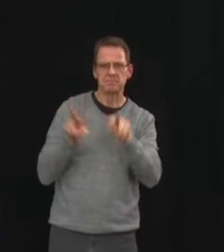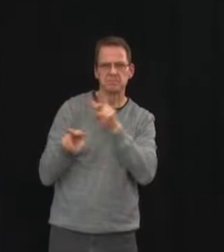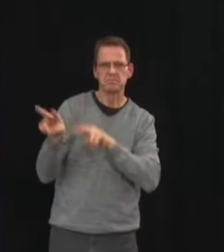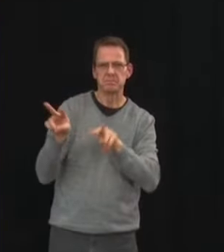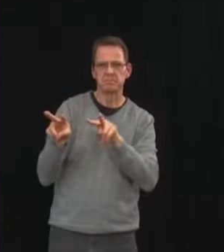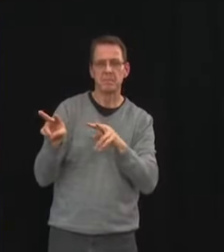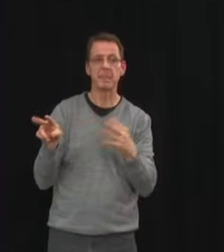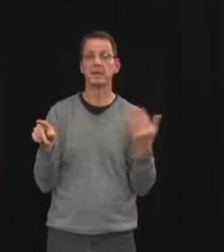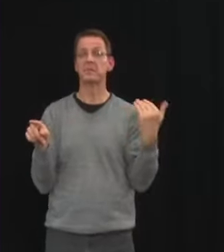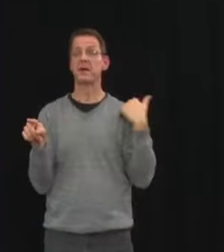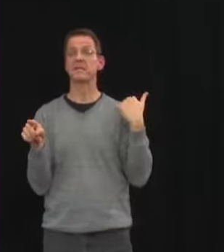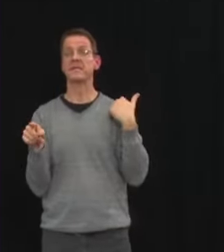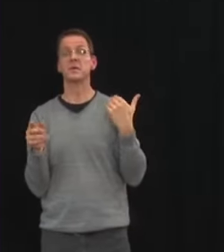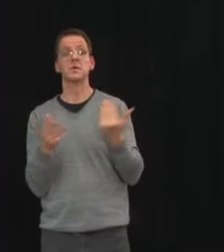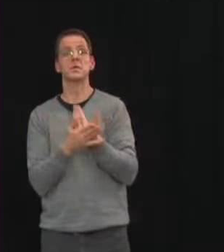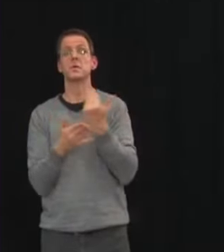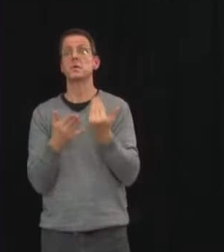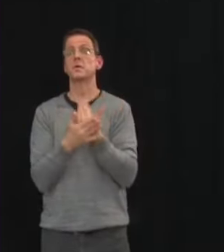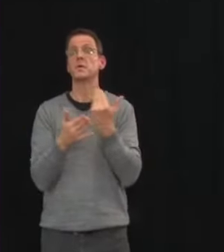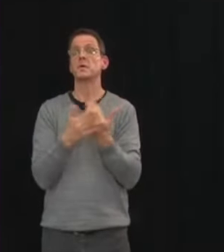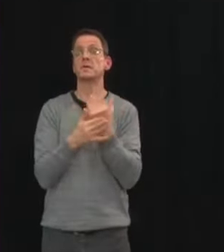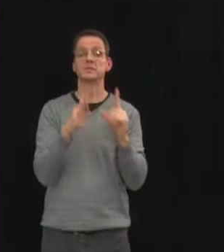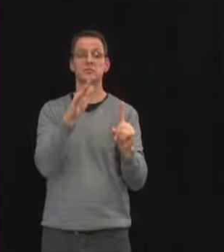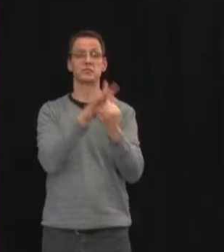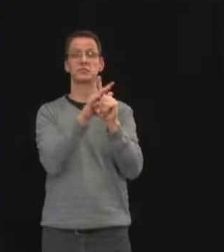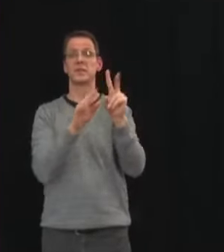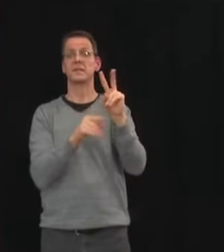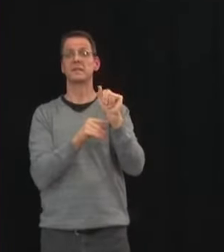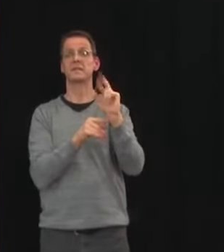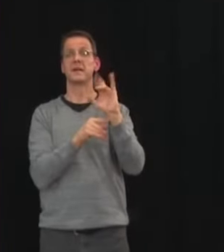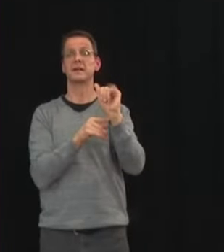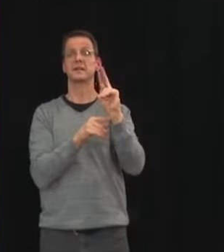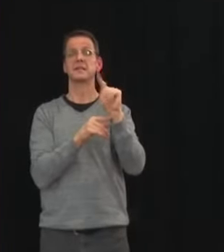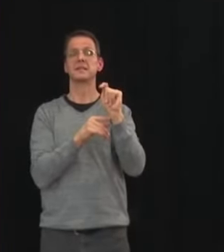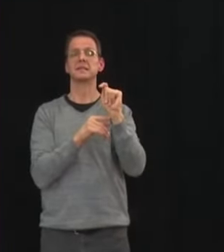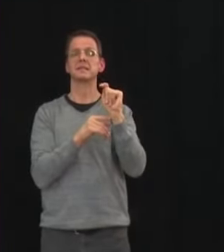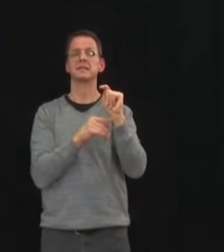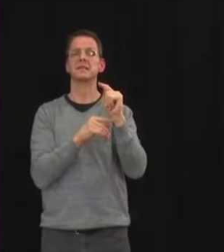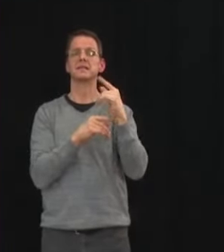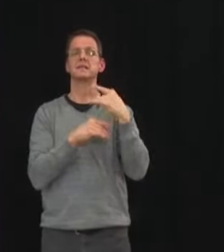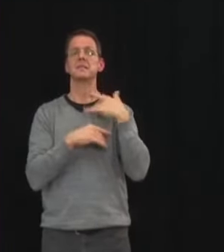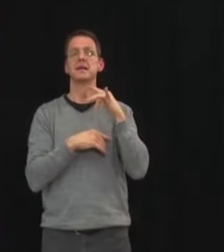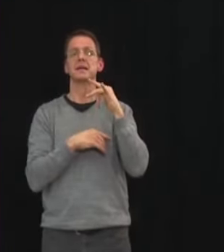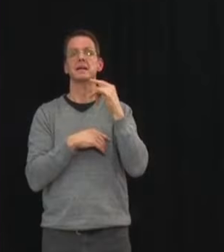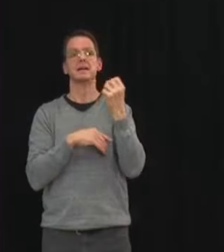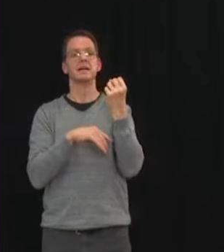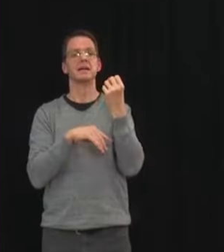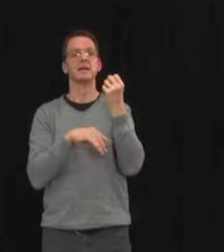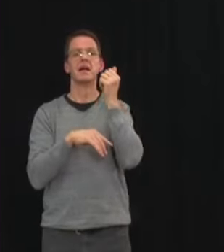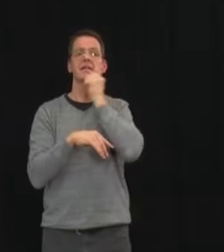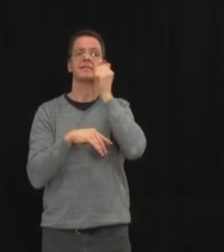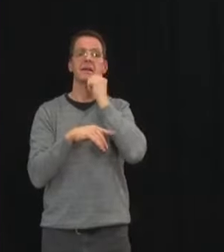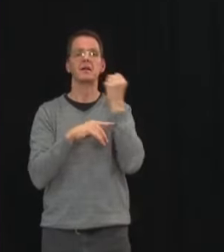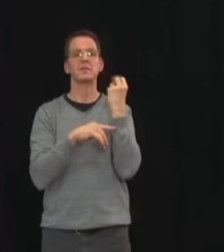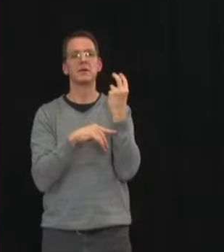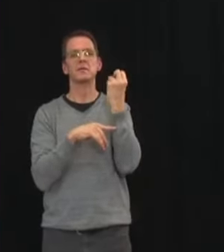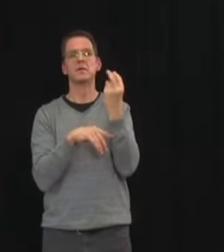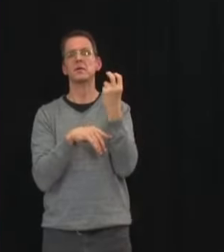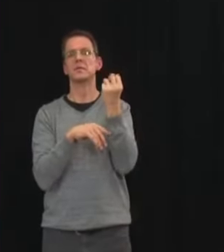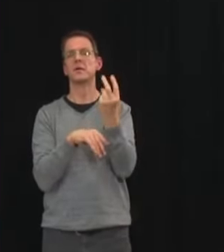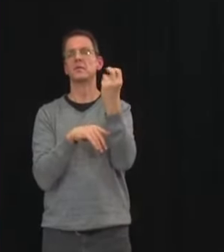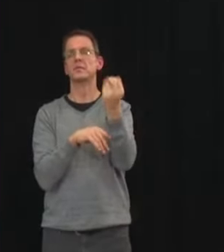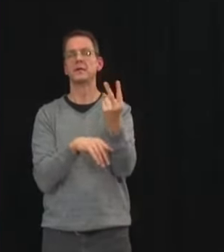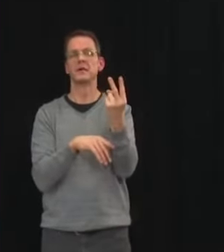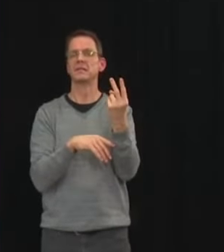off they could just take off uh in a straight line up so we've got to watch that very carefully that's what we're doing um and